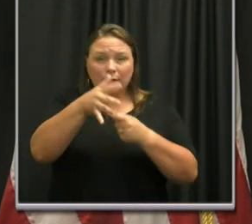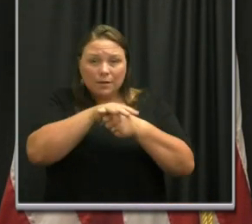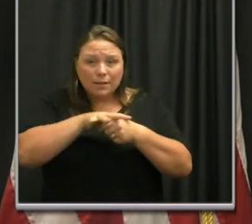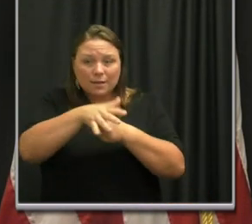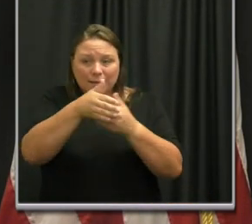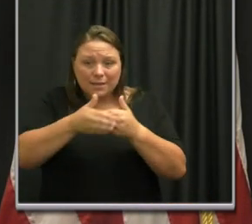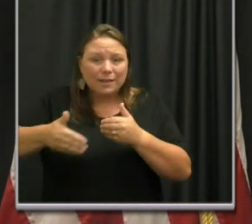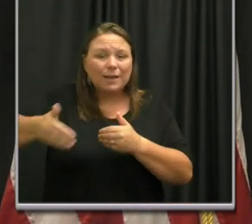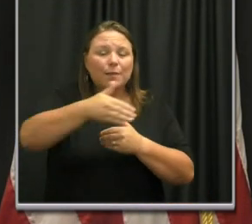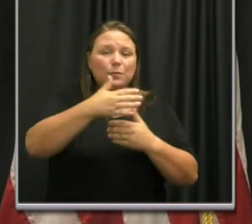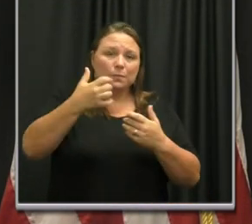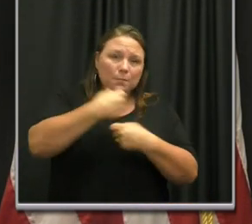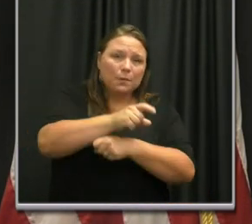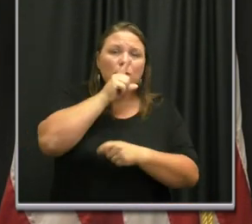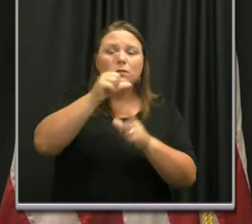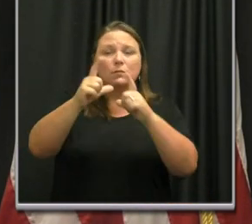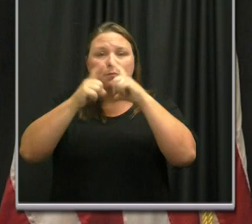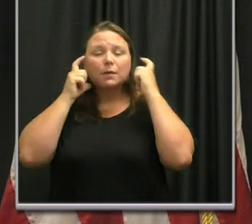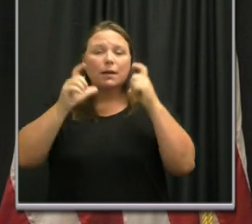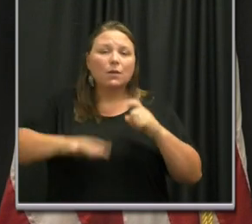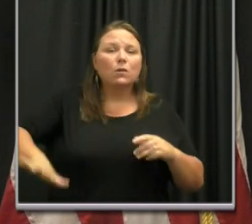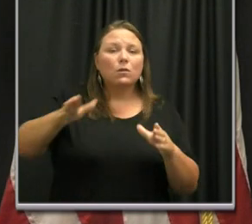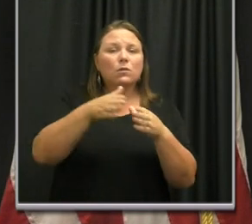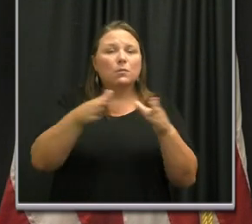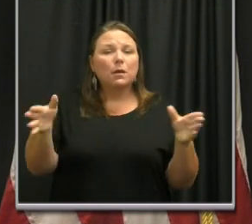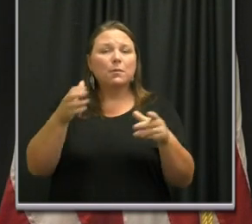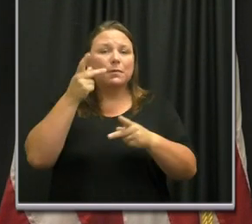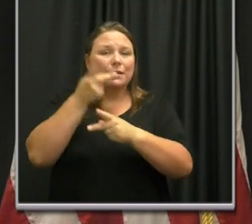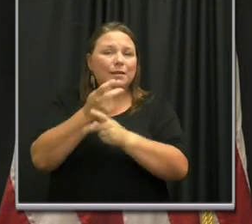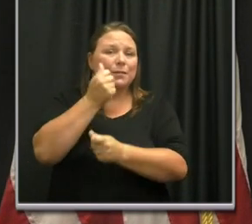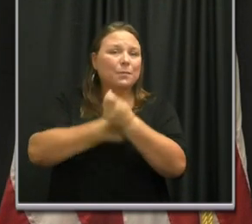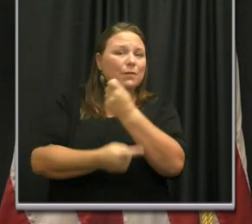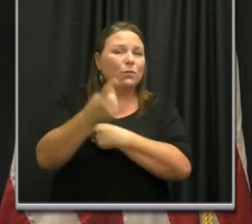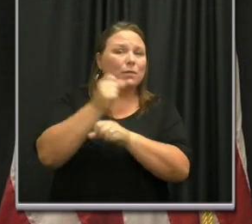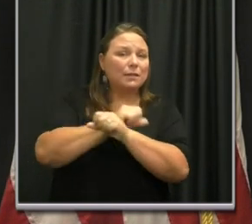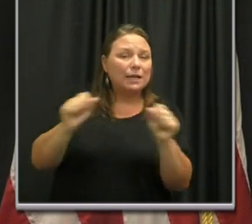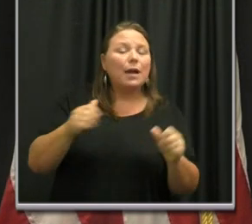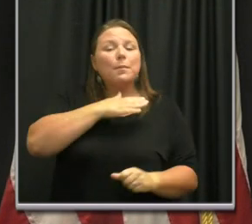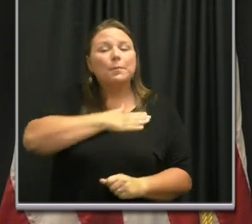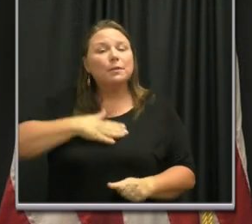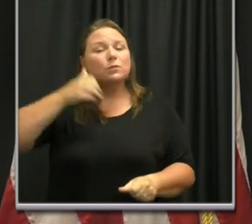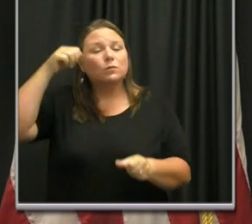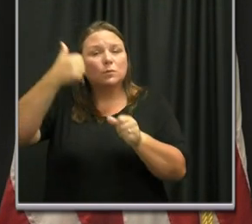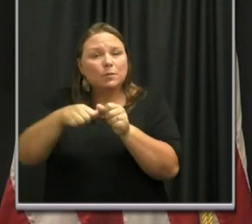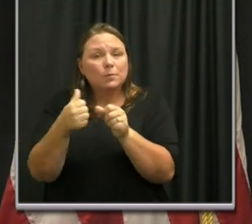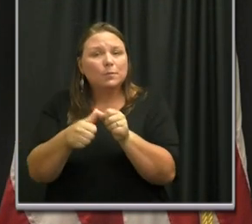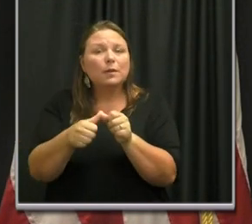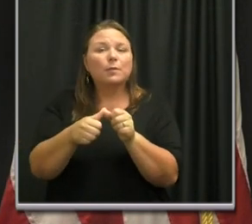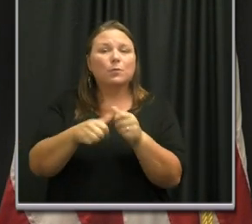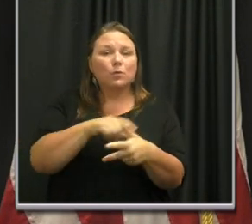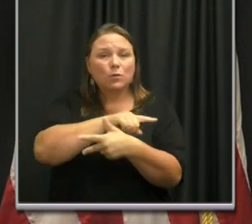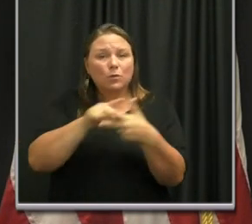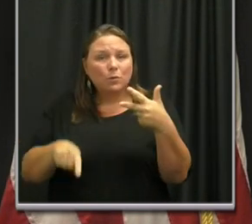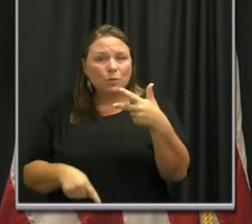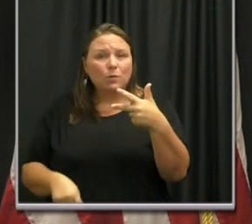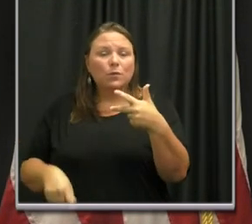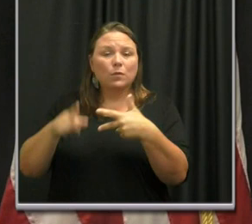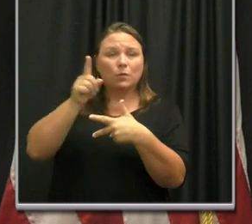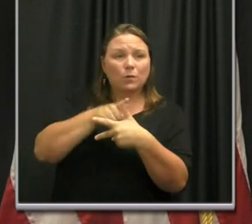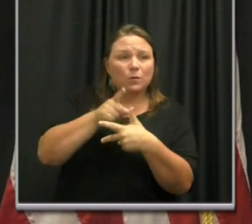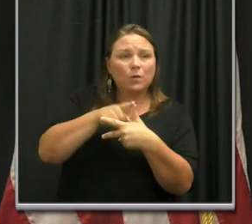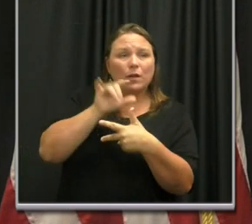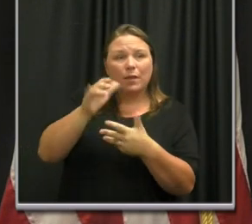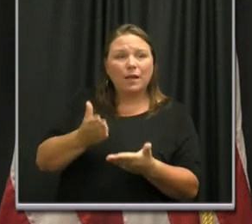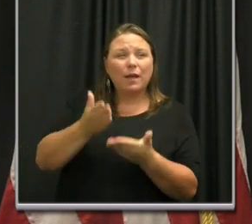to wear masks in public places to keep ourselves and each other safe. And please stay mindful of the three C's, which